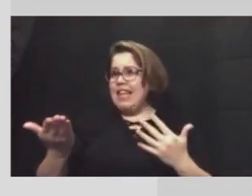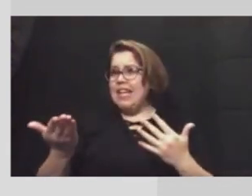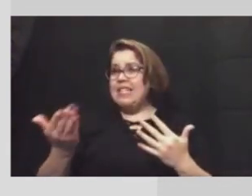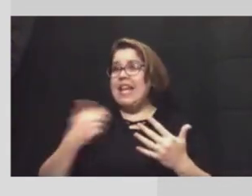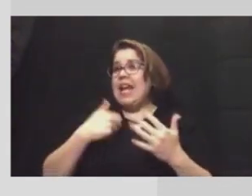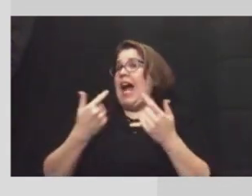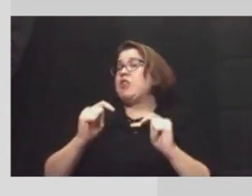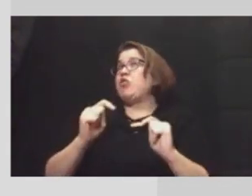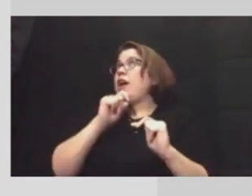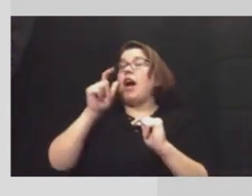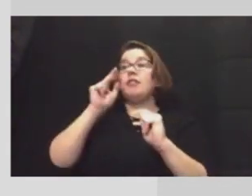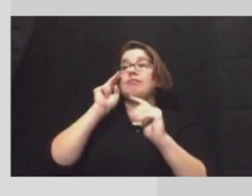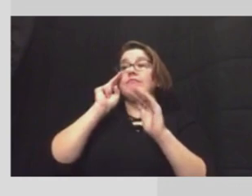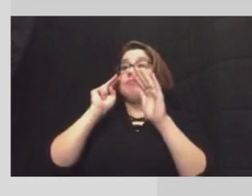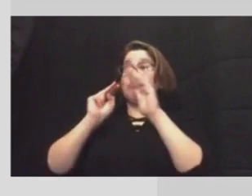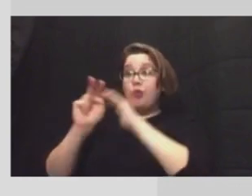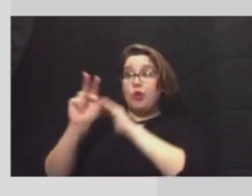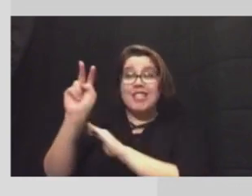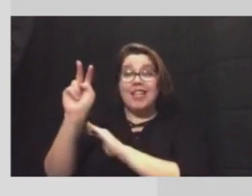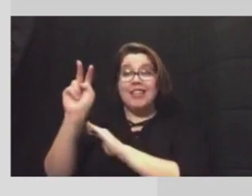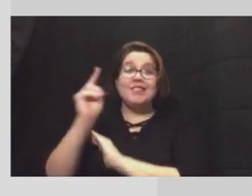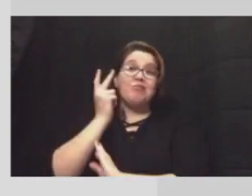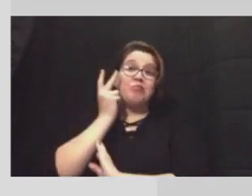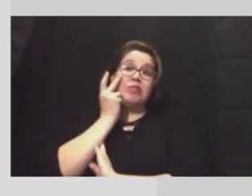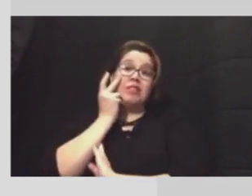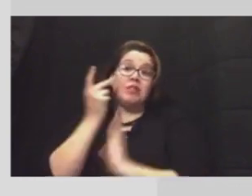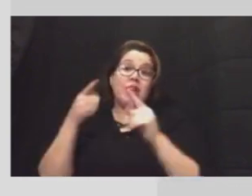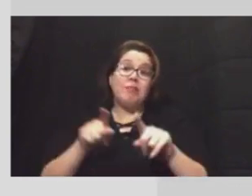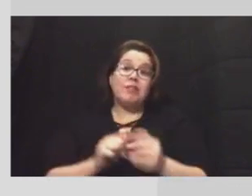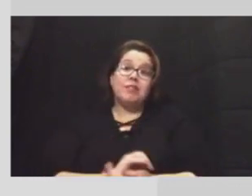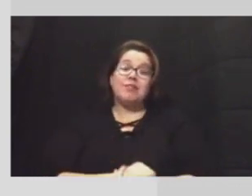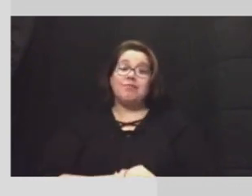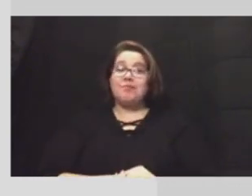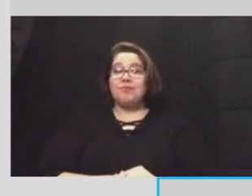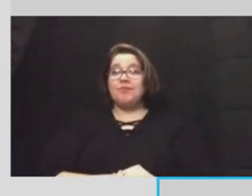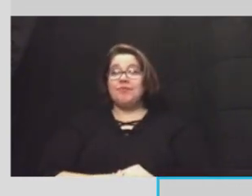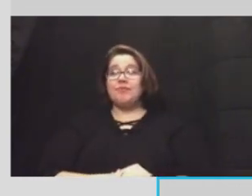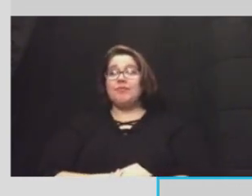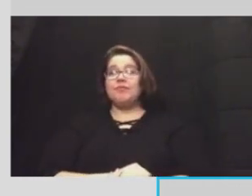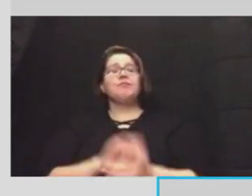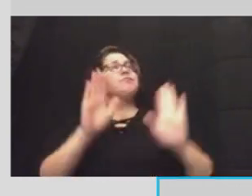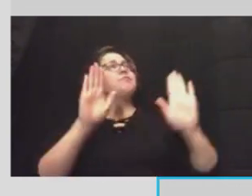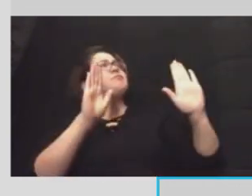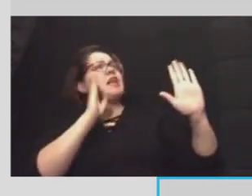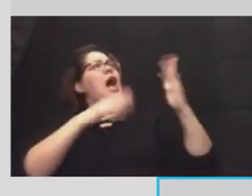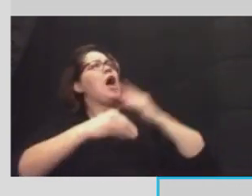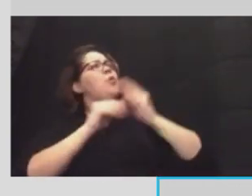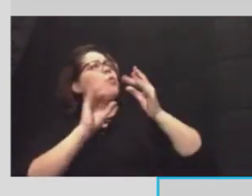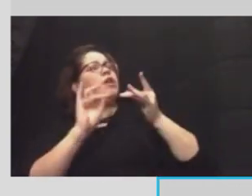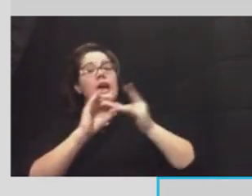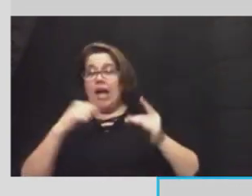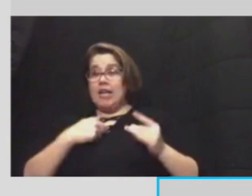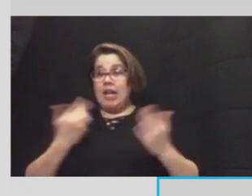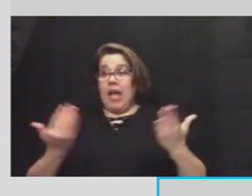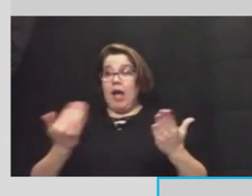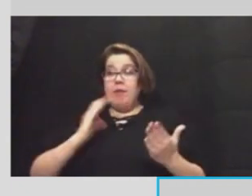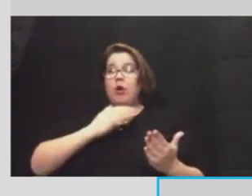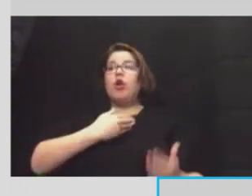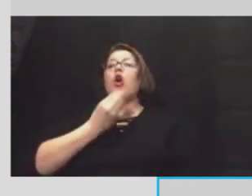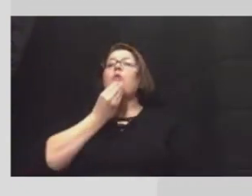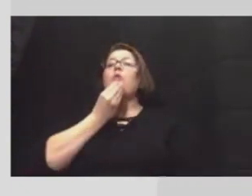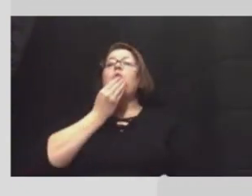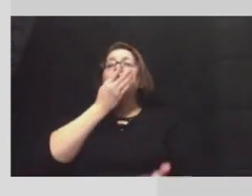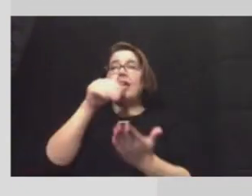not to predict we'll just have to see all right i'll add i'm here at our warming